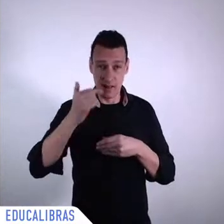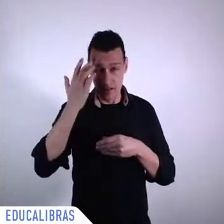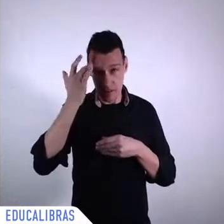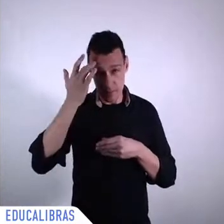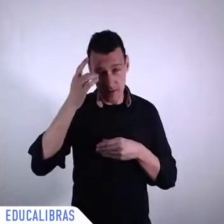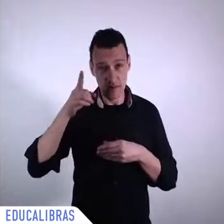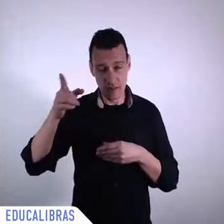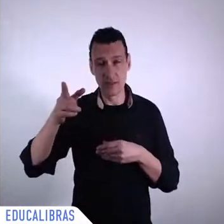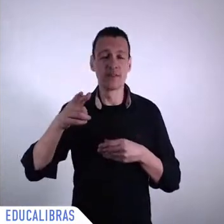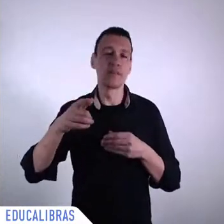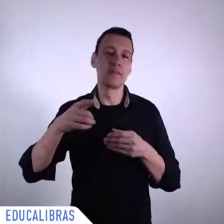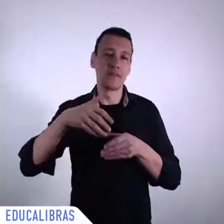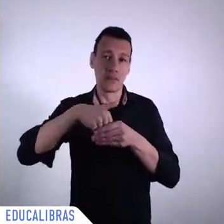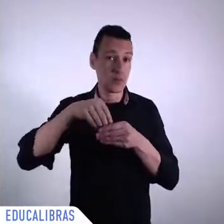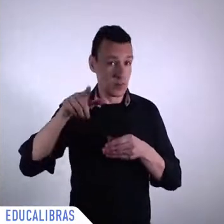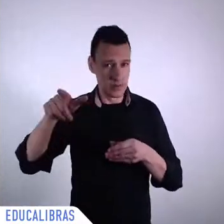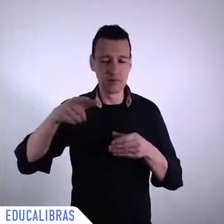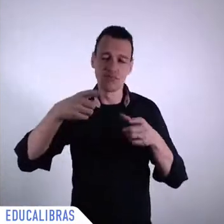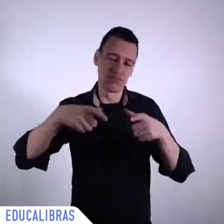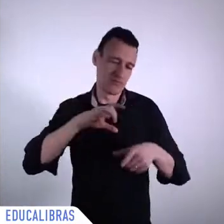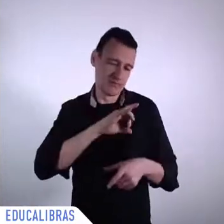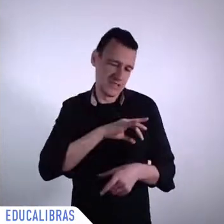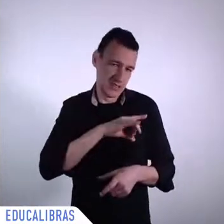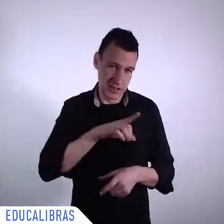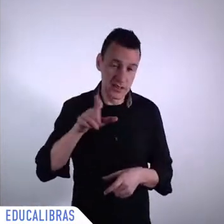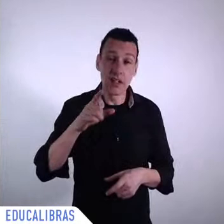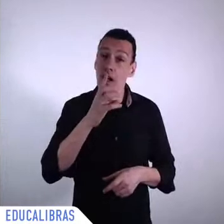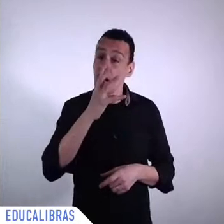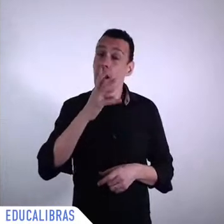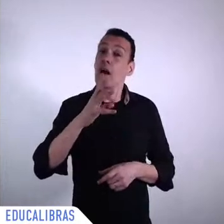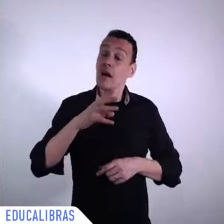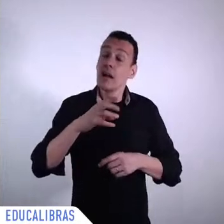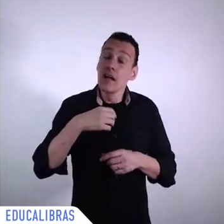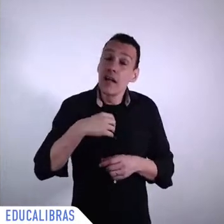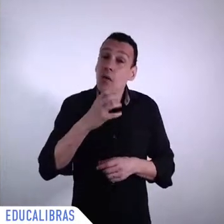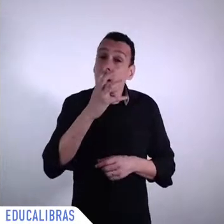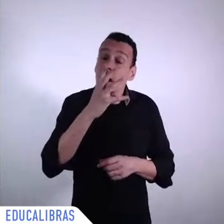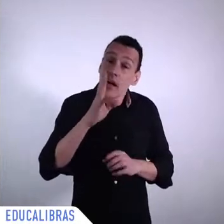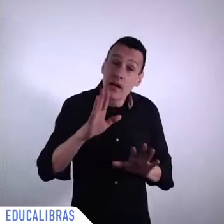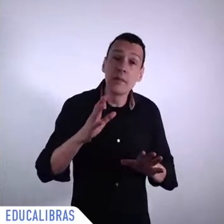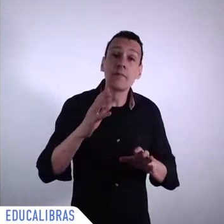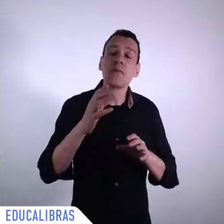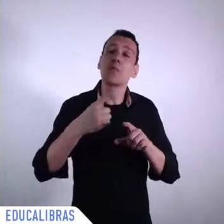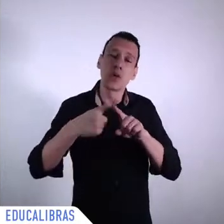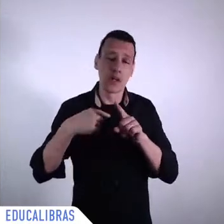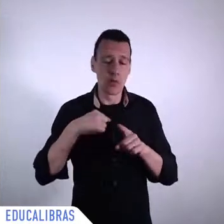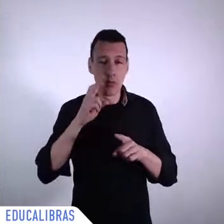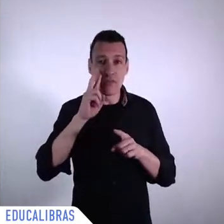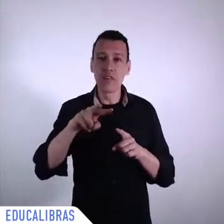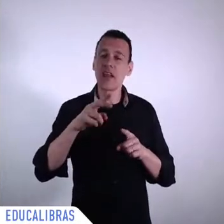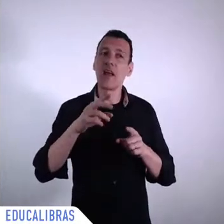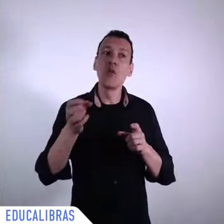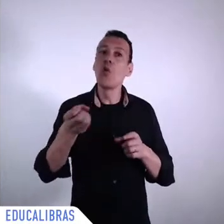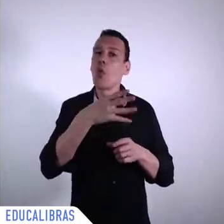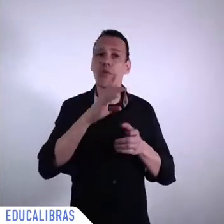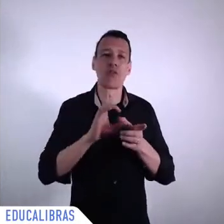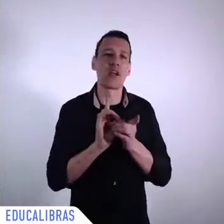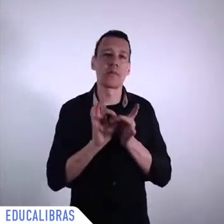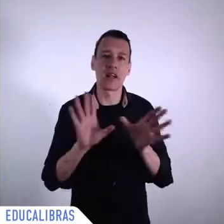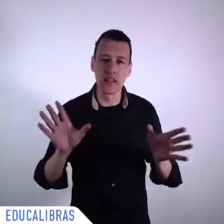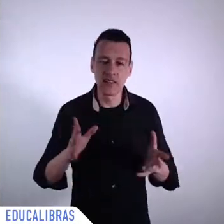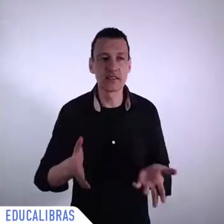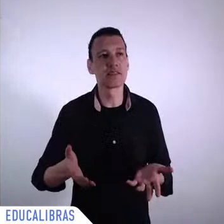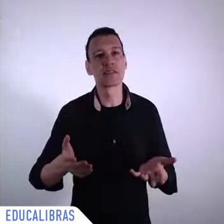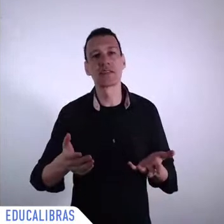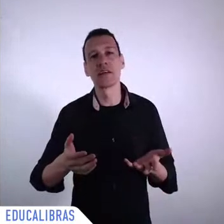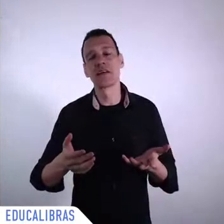was the new liberalism, and the excessive globalization being criticized in the streets. And I think that was before the pandemic.